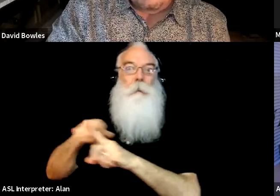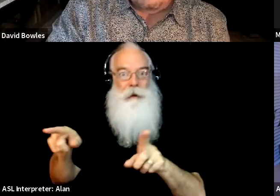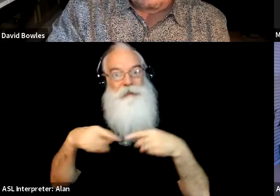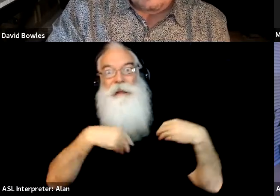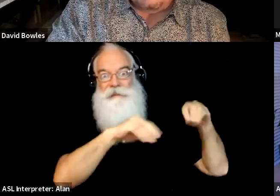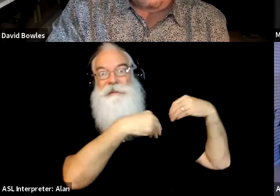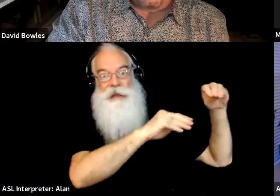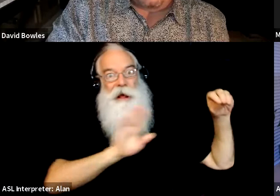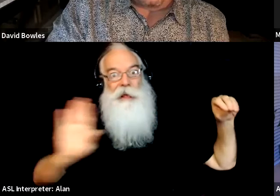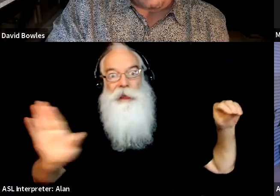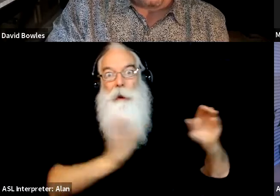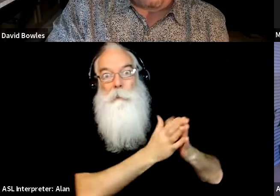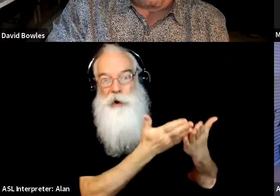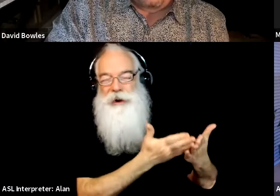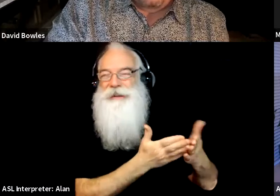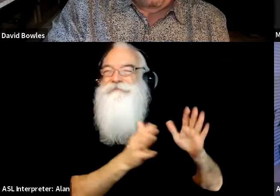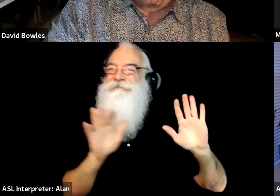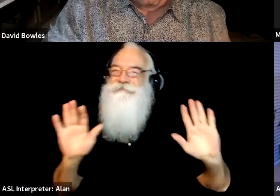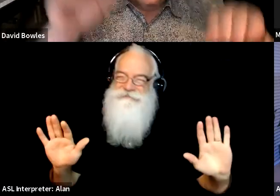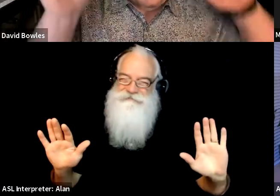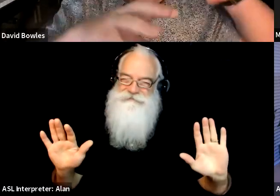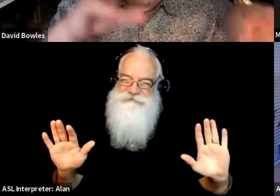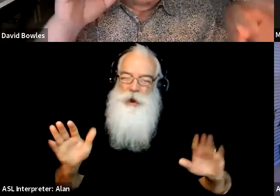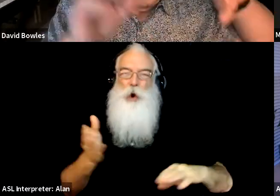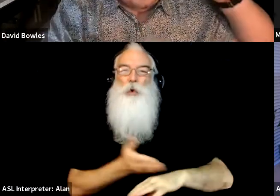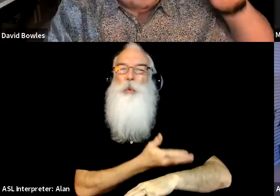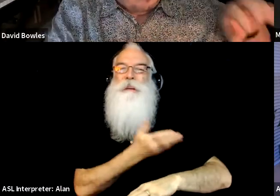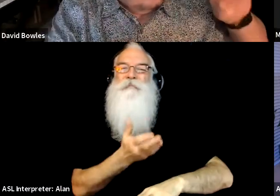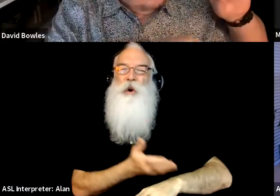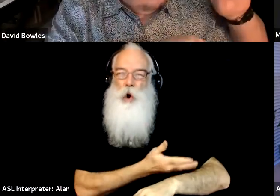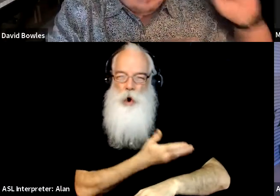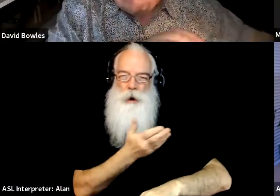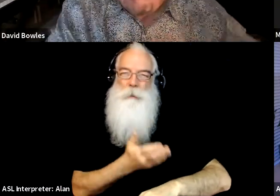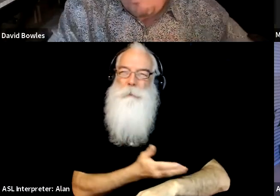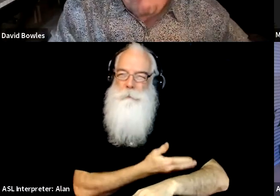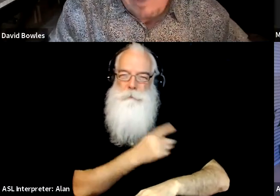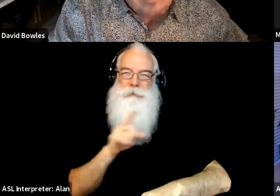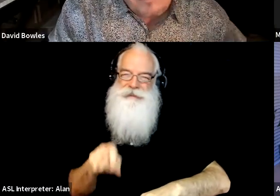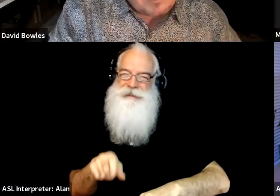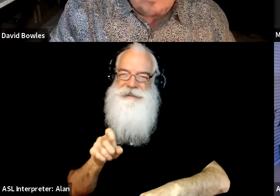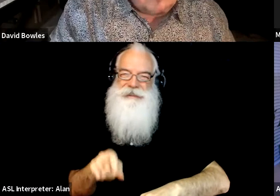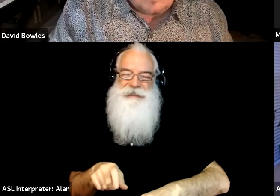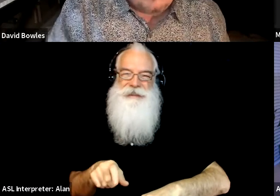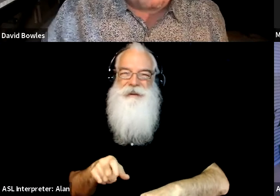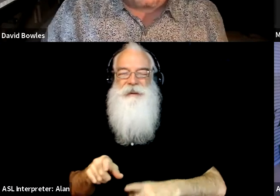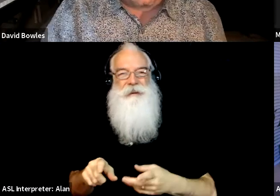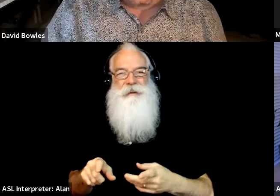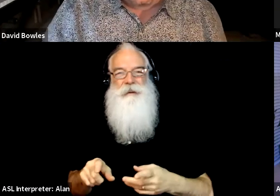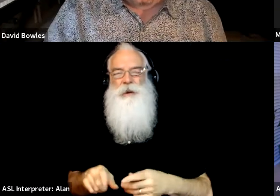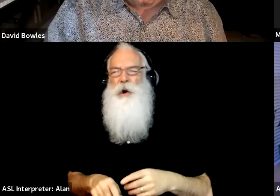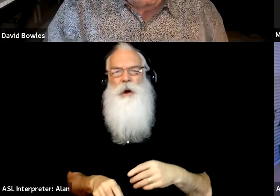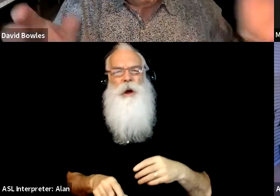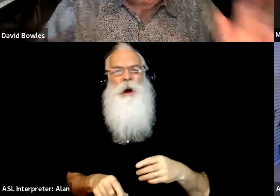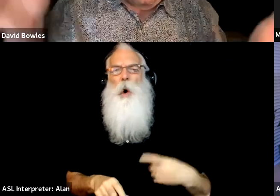is, is necessary. It's not enough for them to shine the spotlight on, you know, that one writer from a community of color per